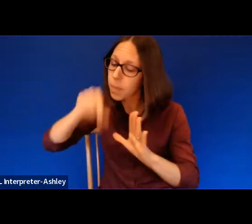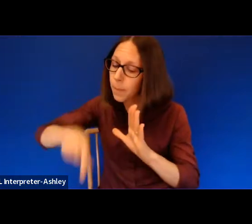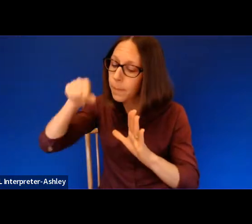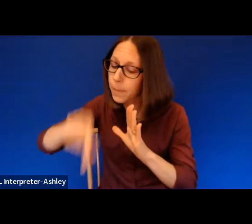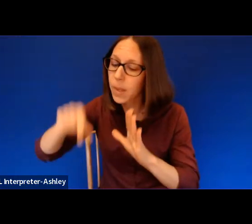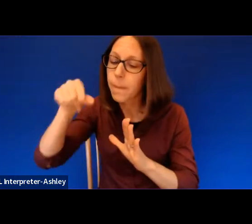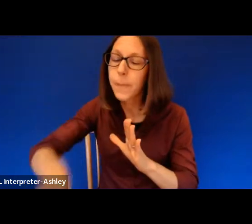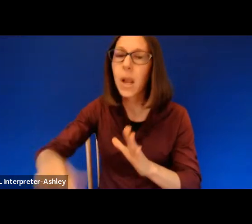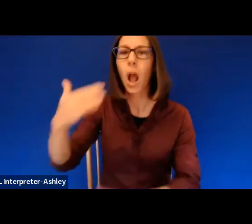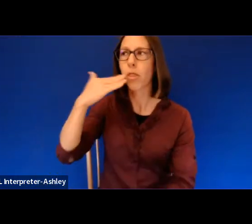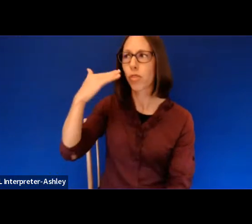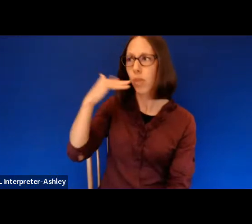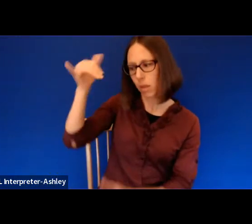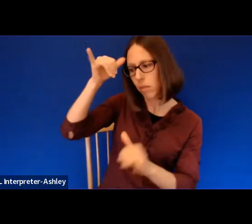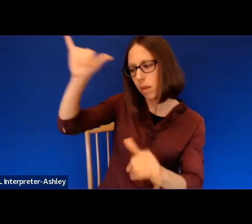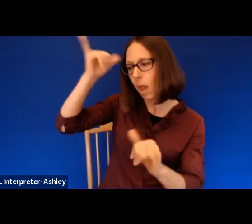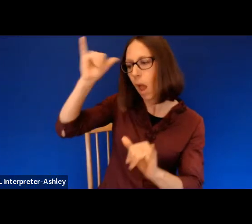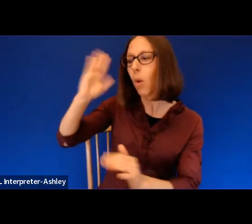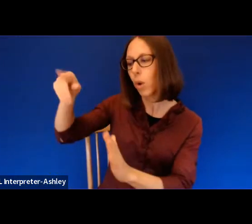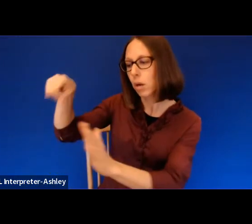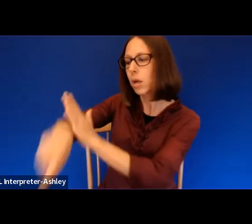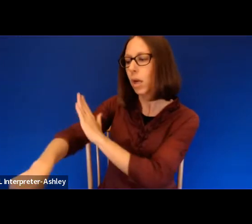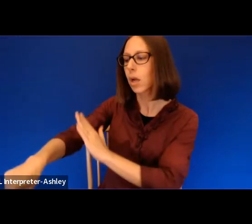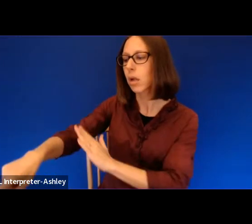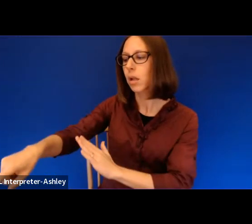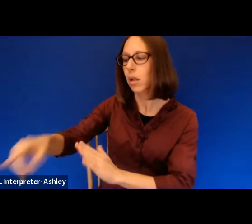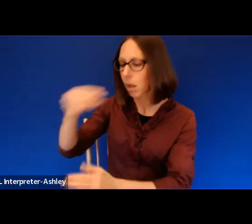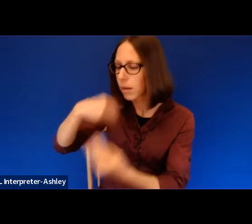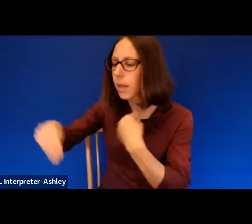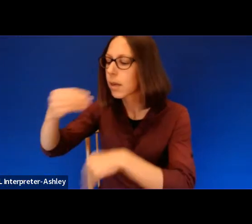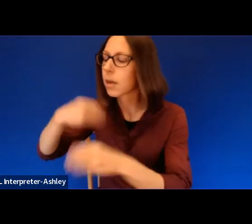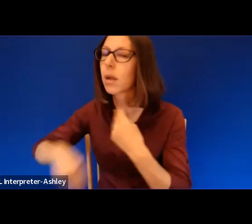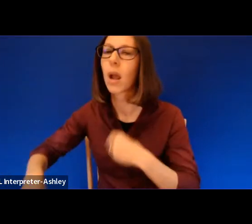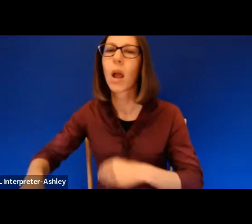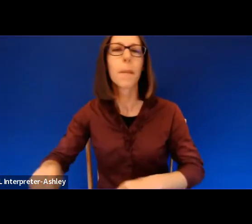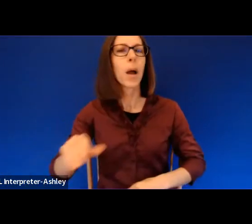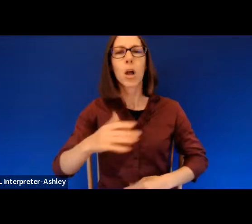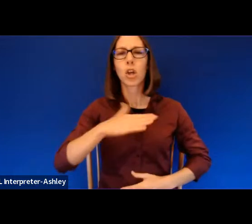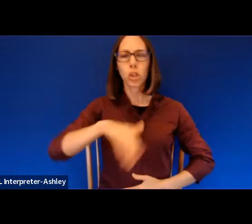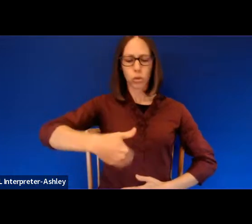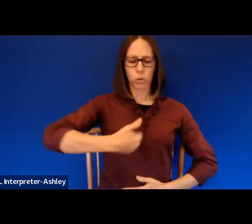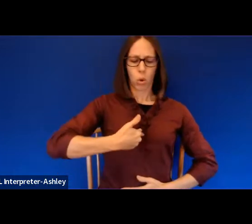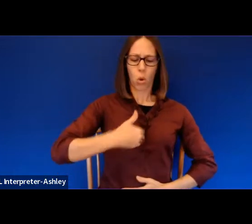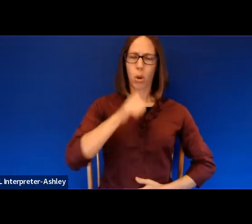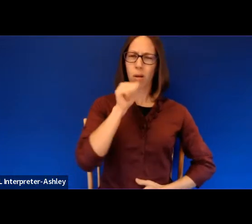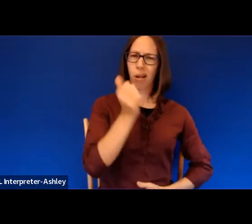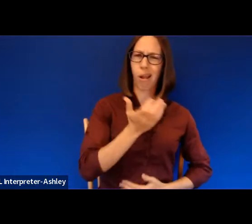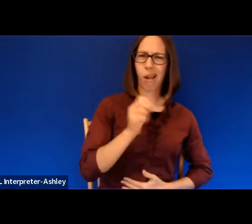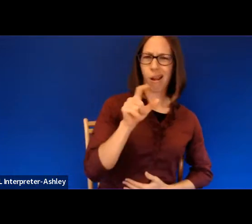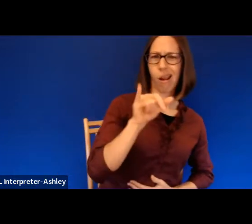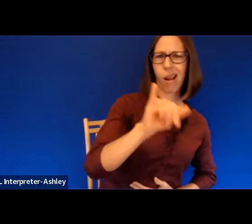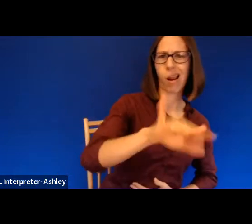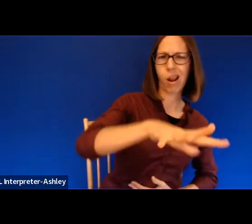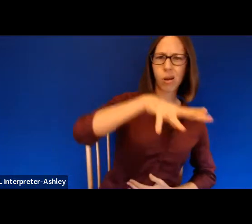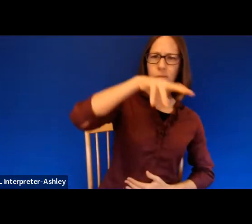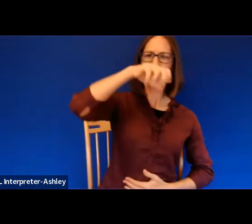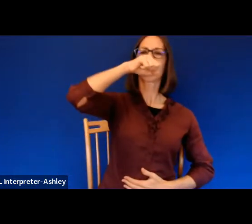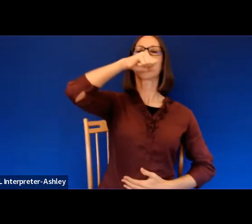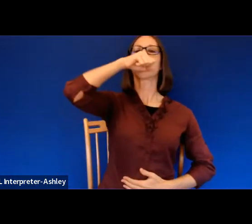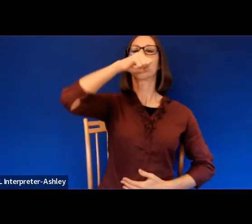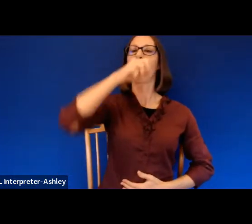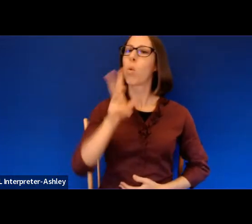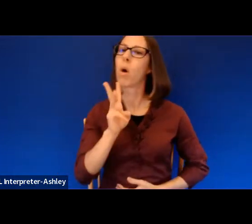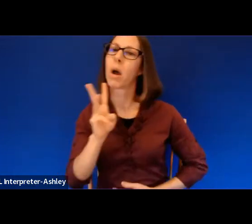But I believe the soul is neither air nor water. Not this winged thing nor the cattle who moan